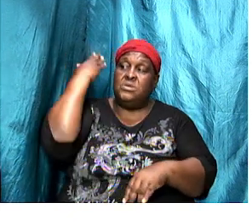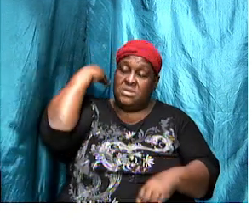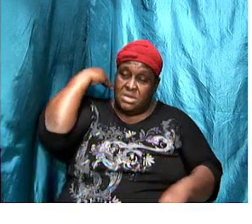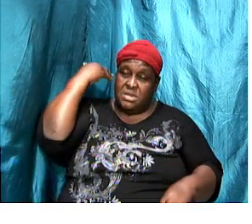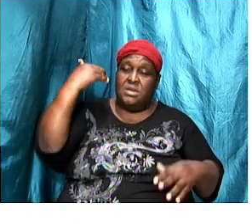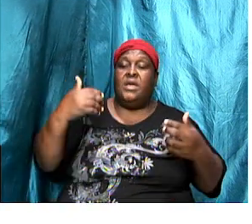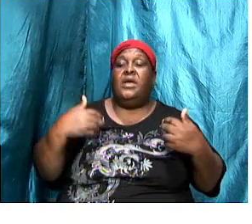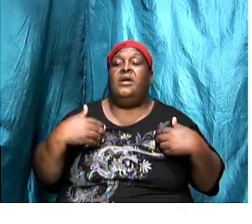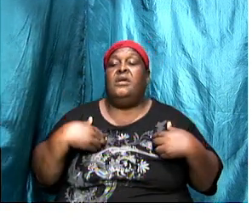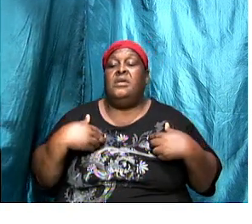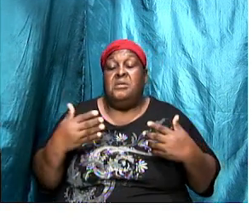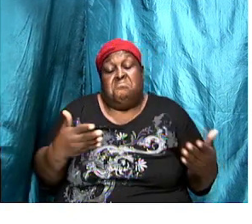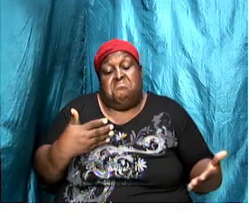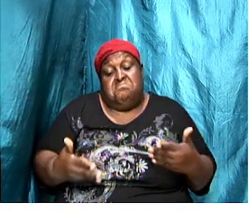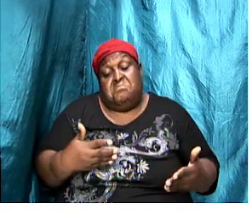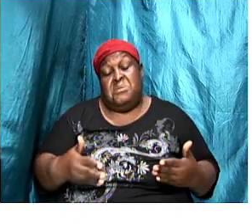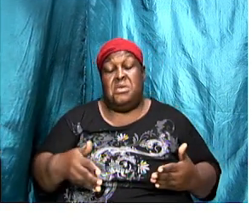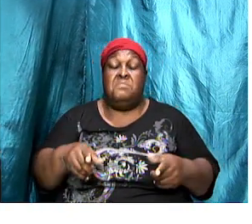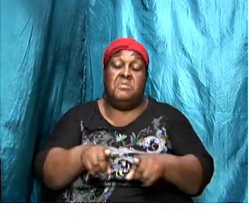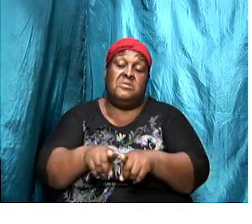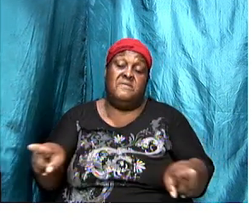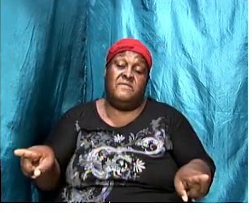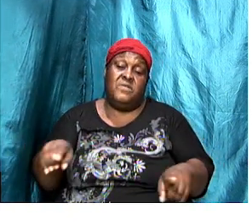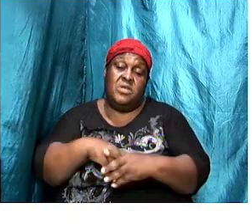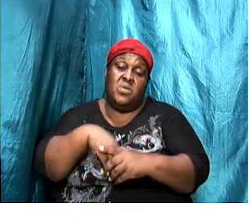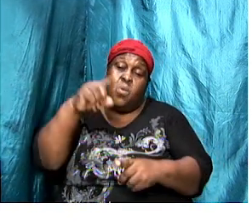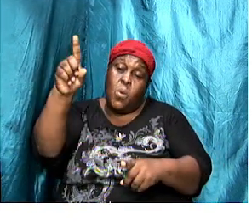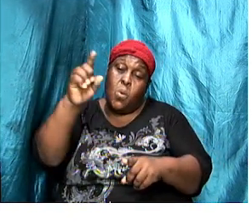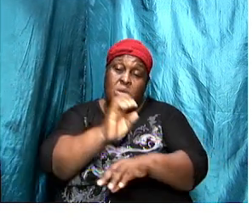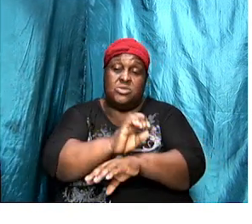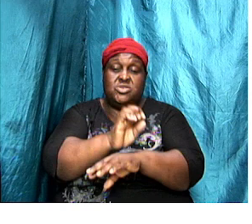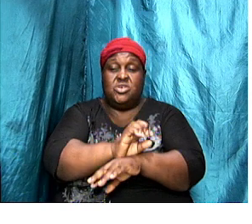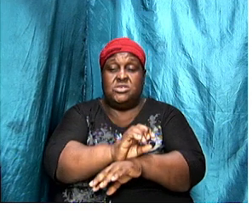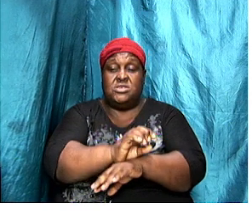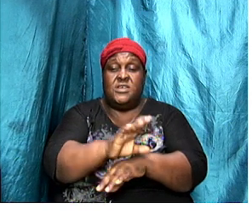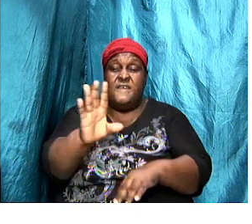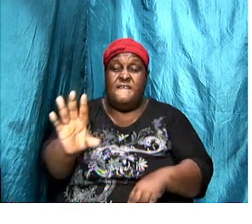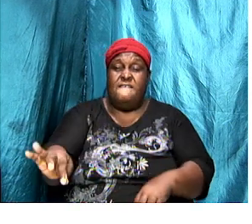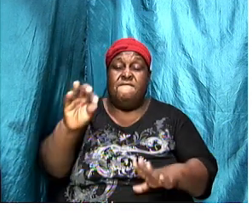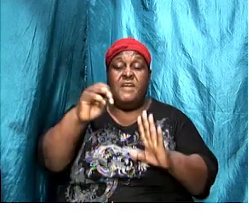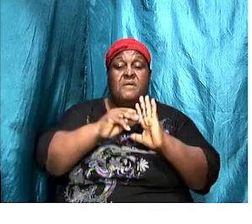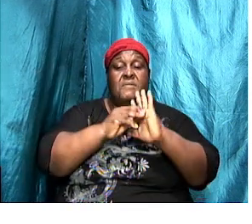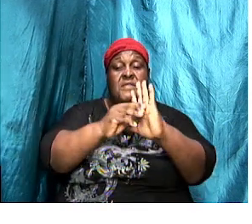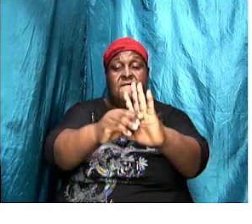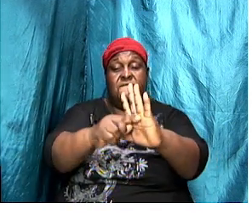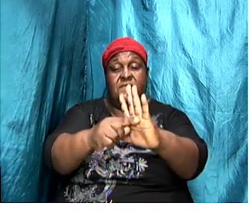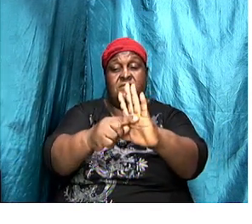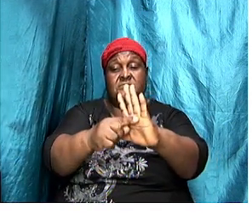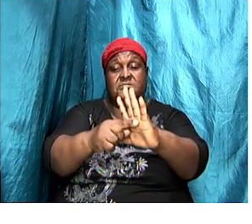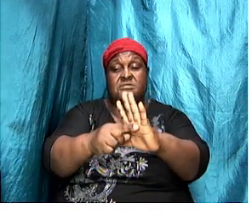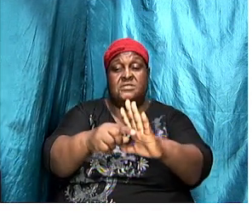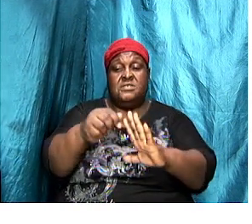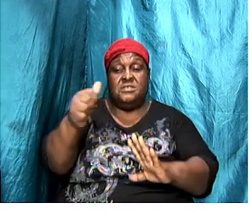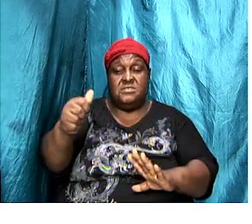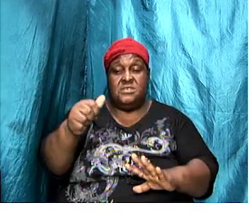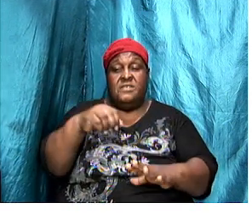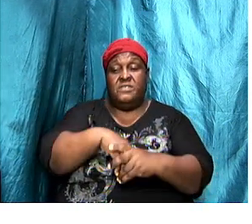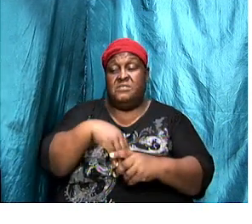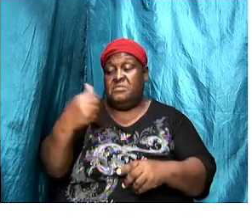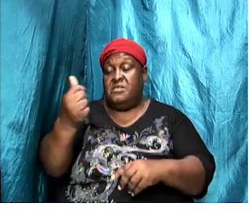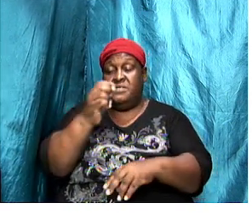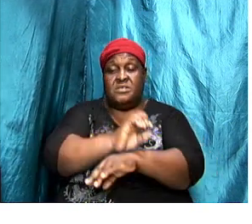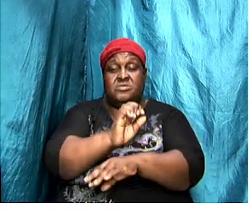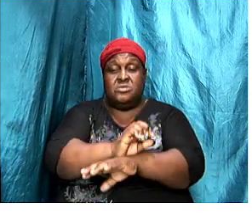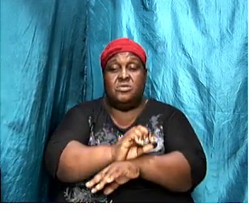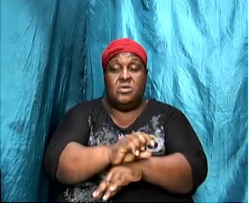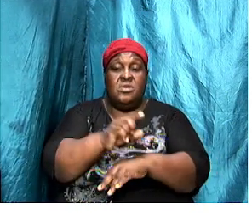It might be different in one church, but you might find it manifesting itself in another church. So you might be